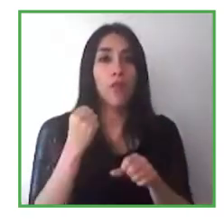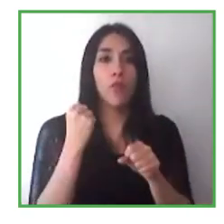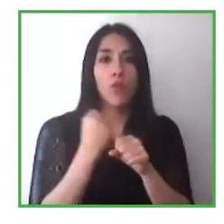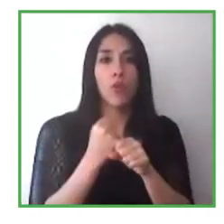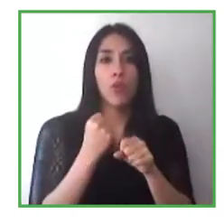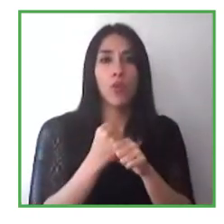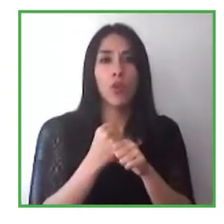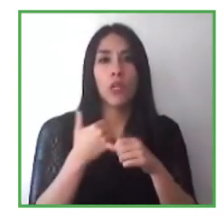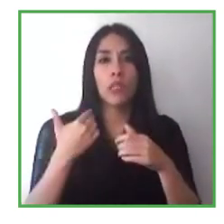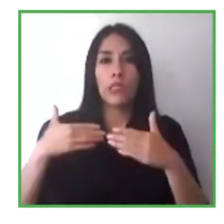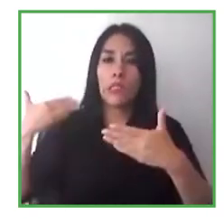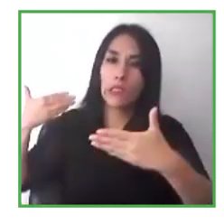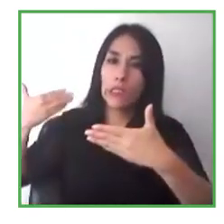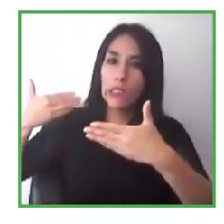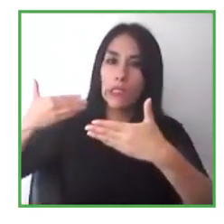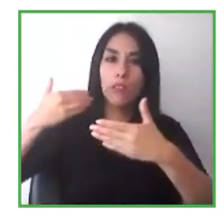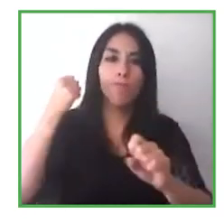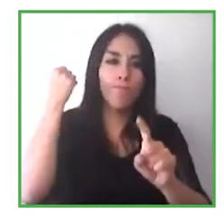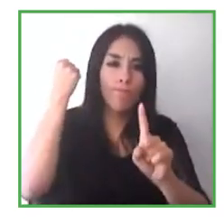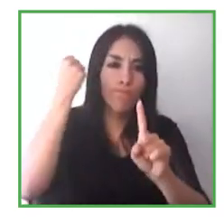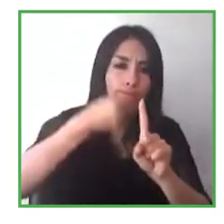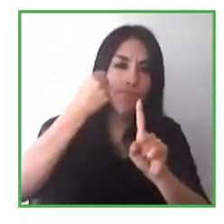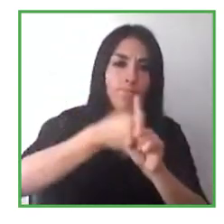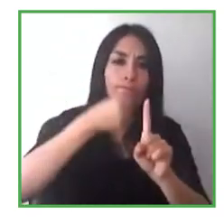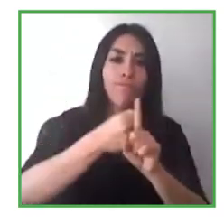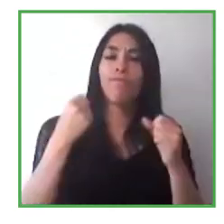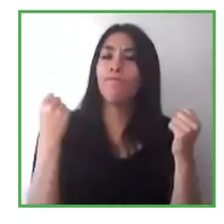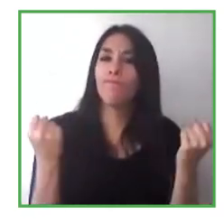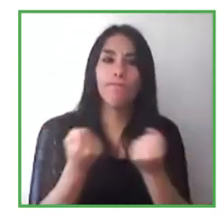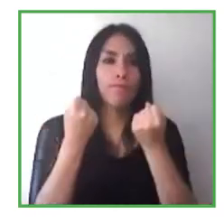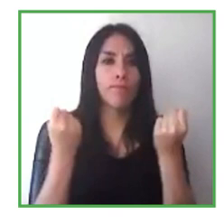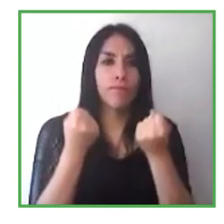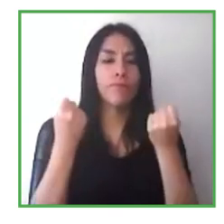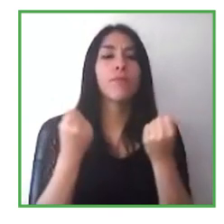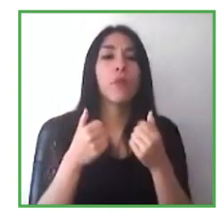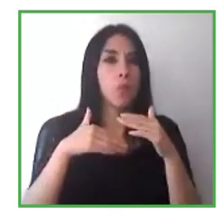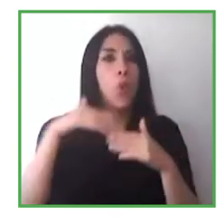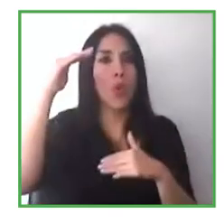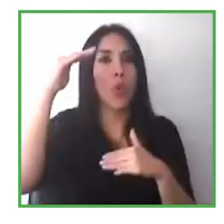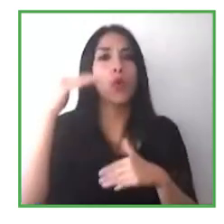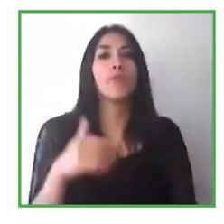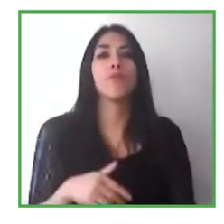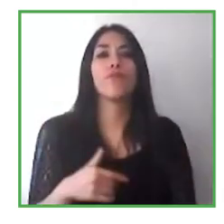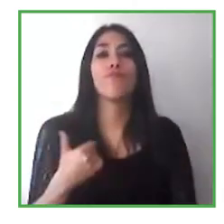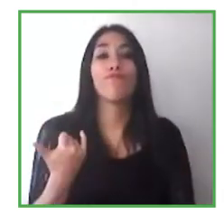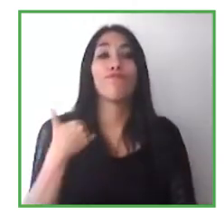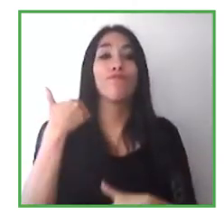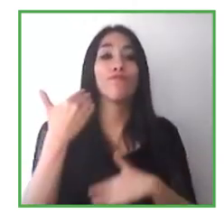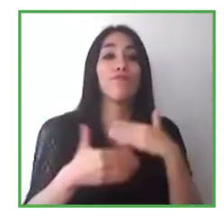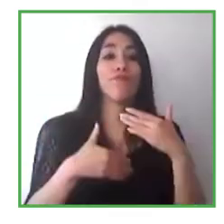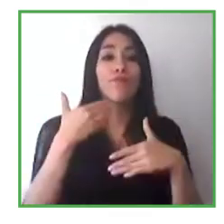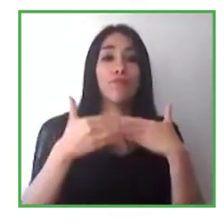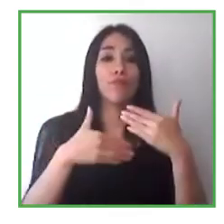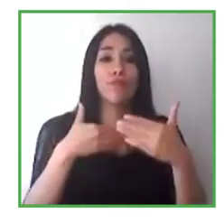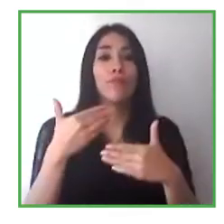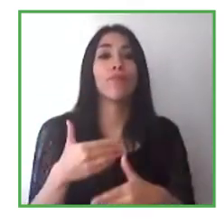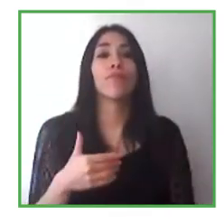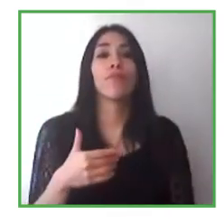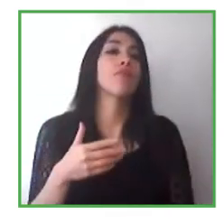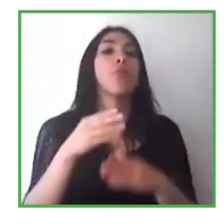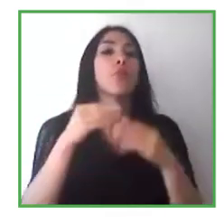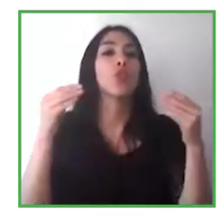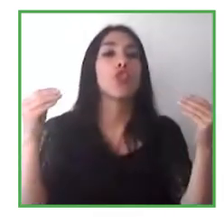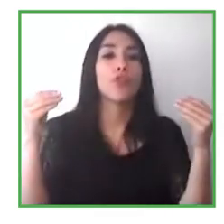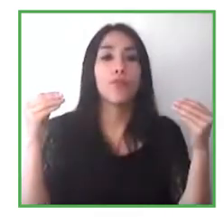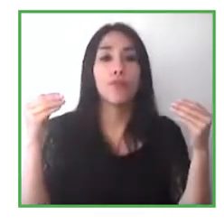disabilities are ready to return to the office. They want that structure. They want that the community every day to their building.